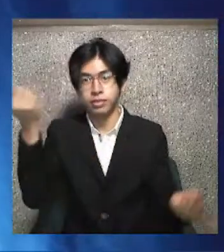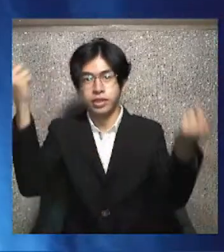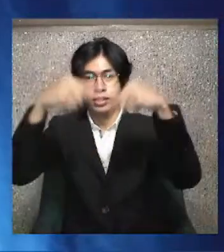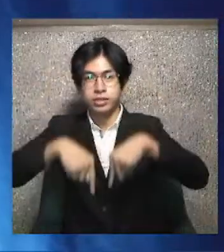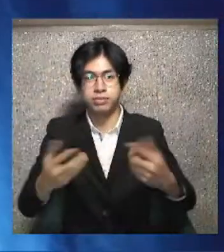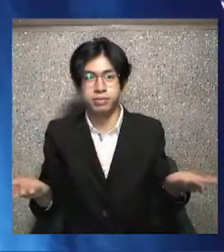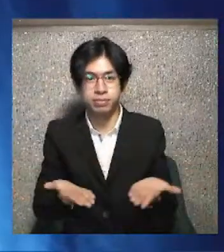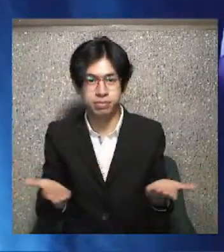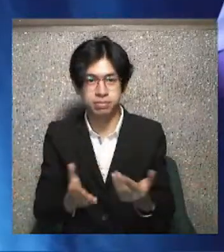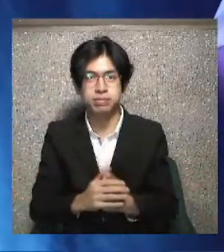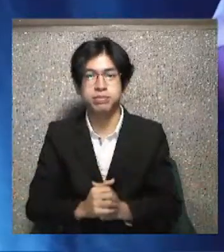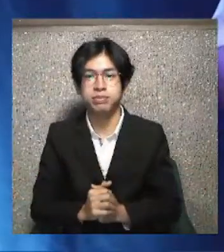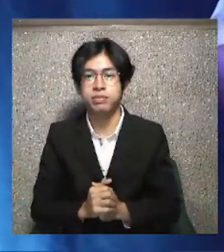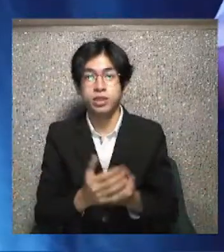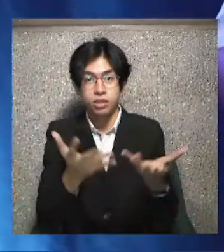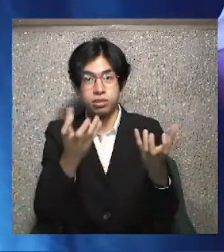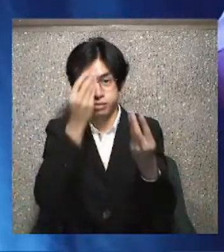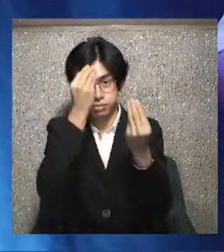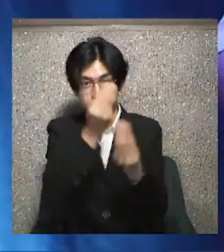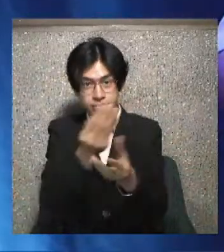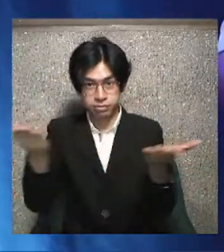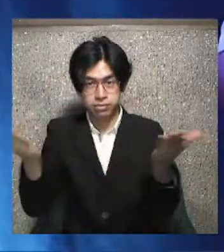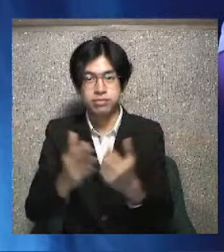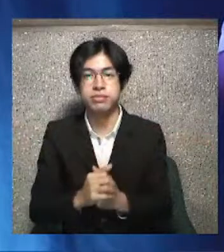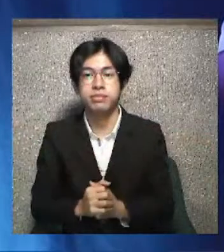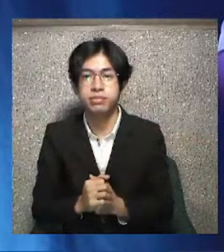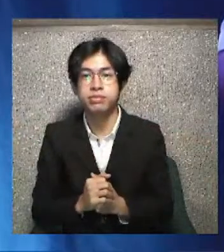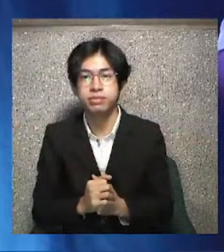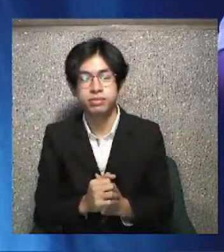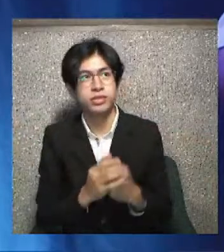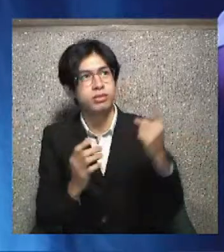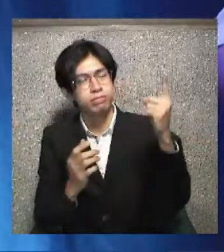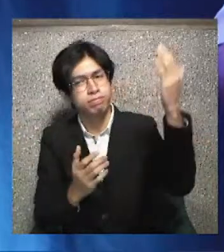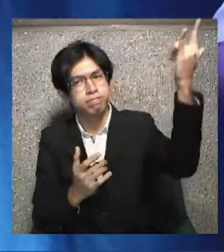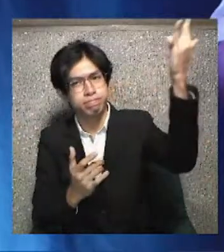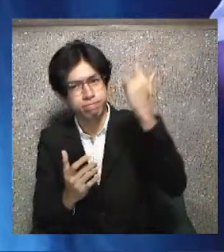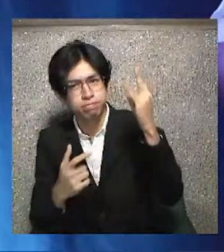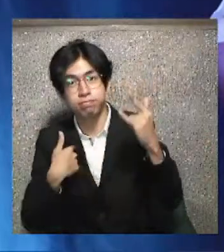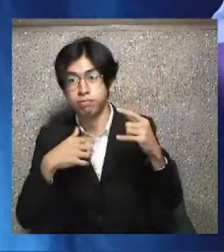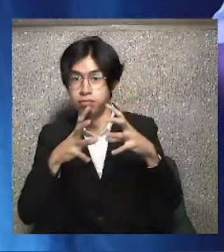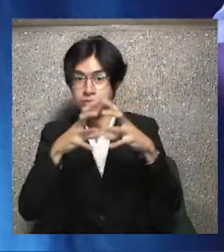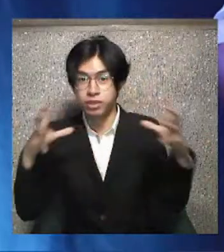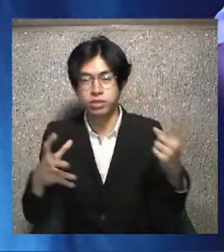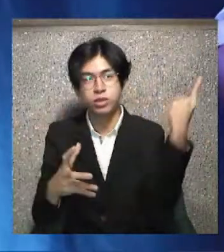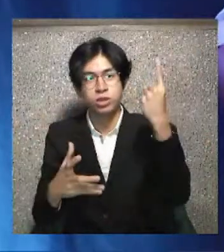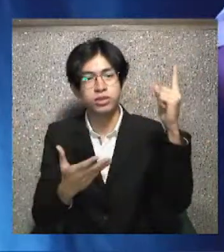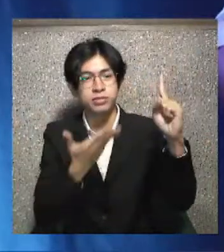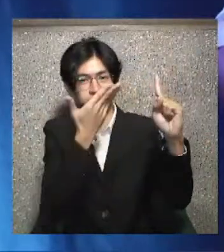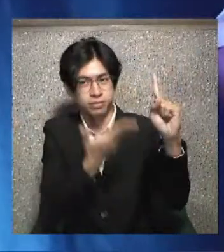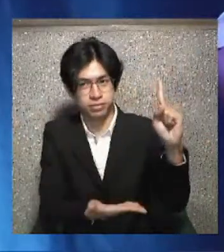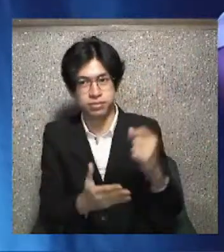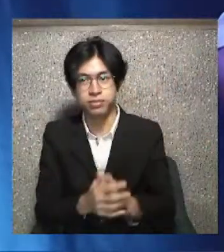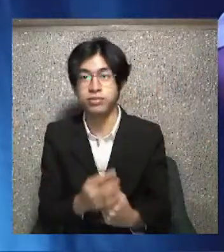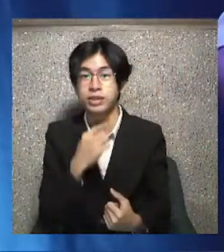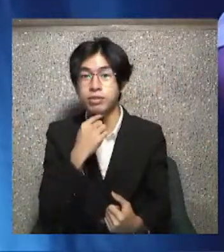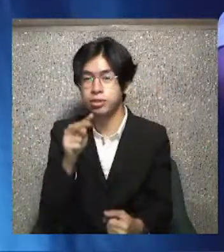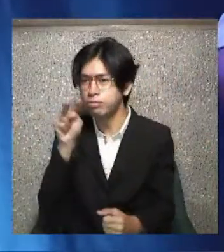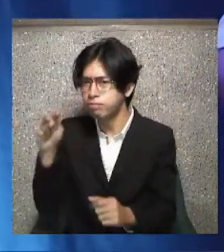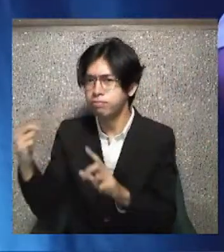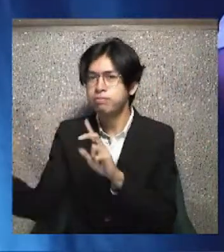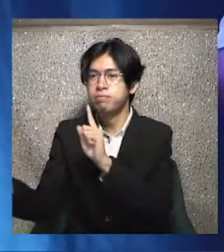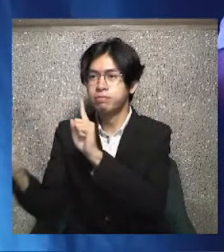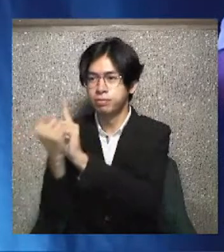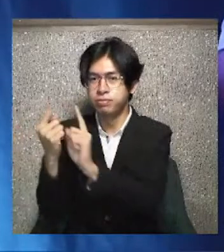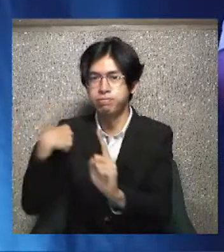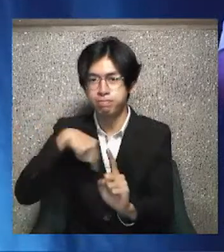really want to let them know that you love them so much that the only one that you see right now is each of